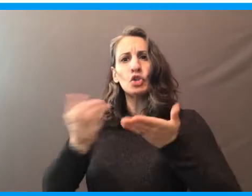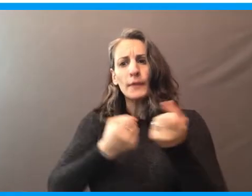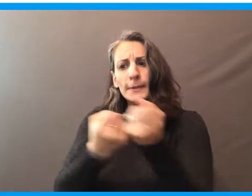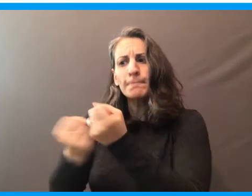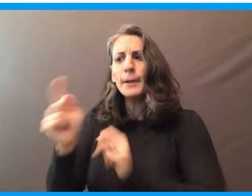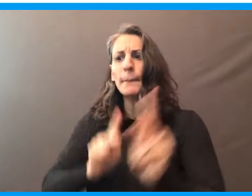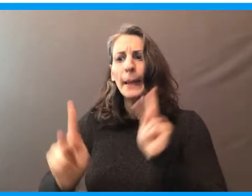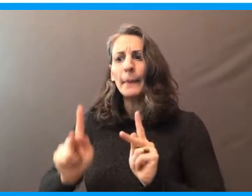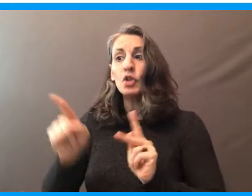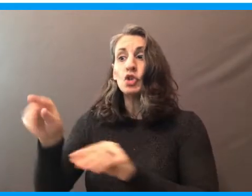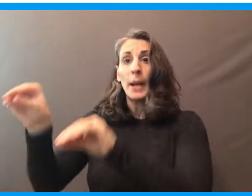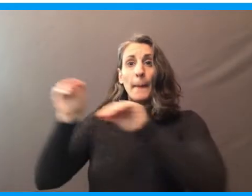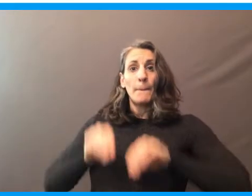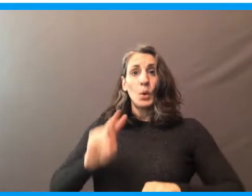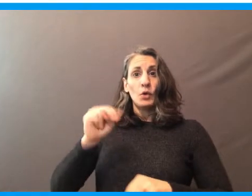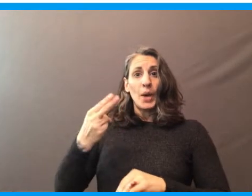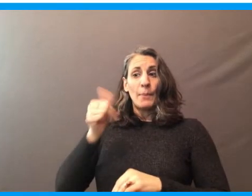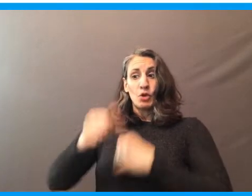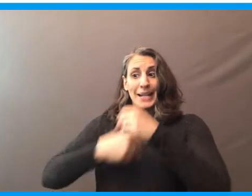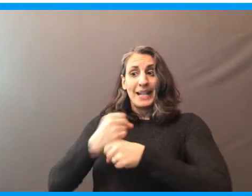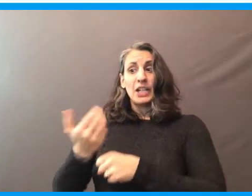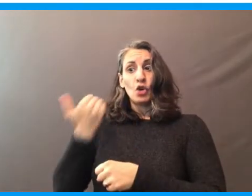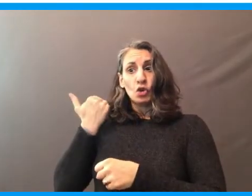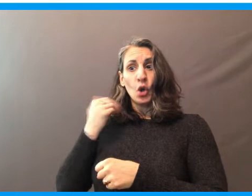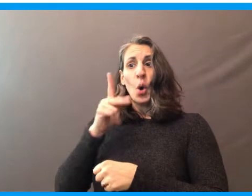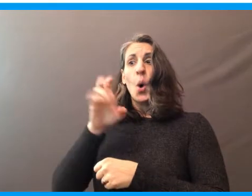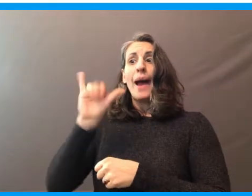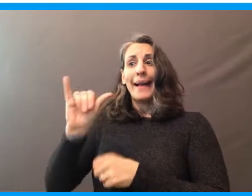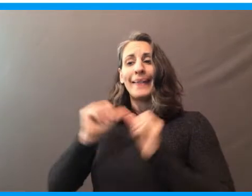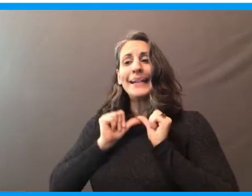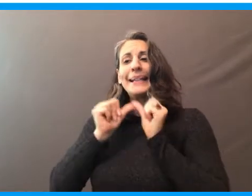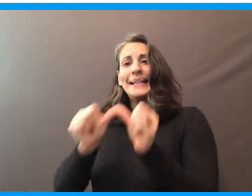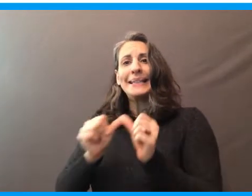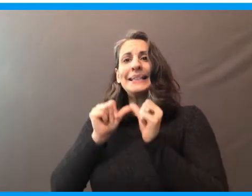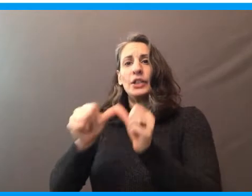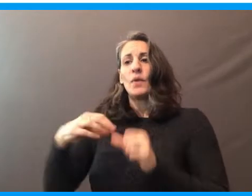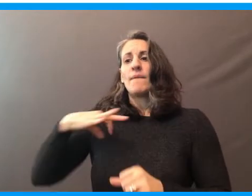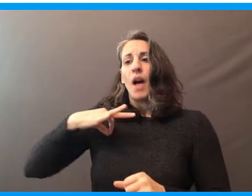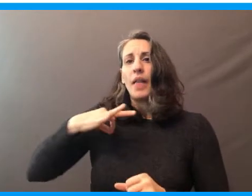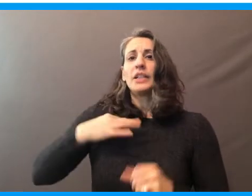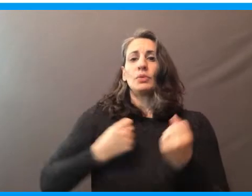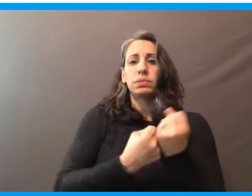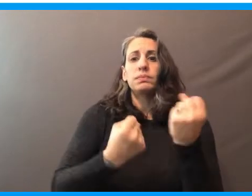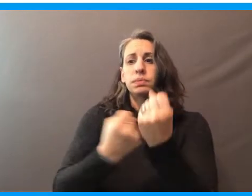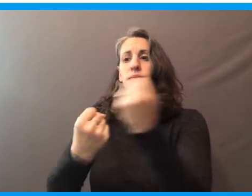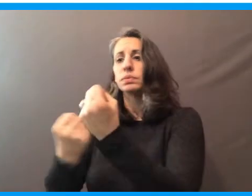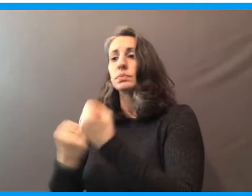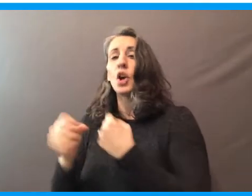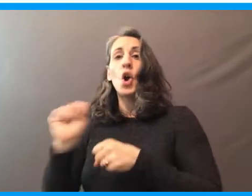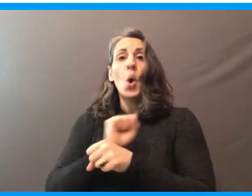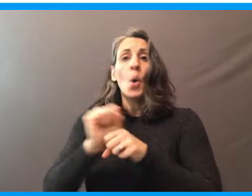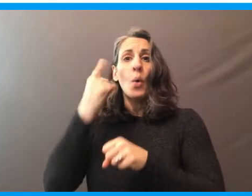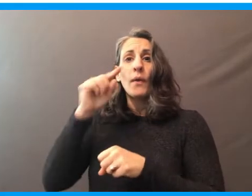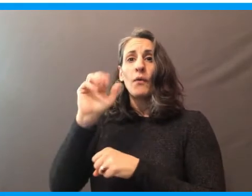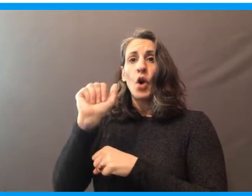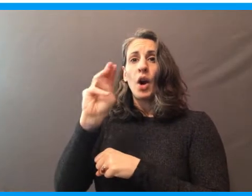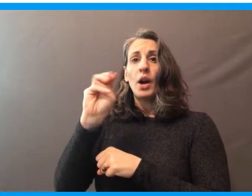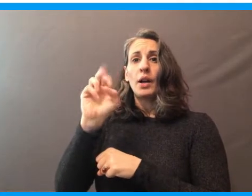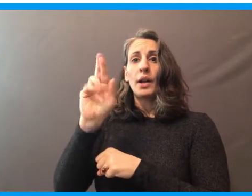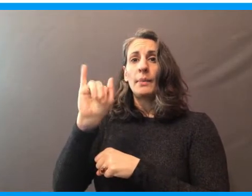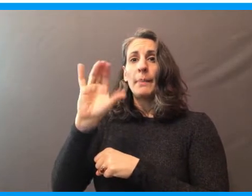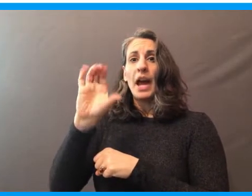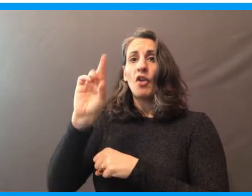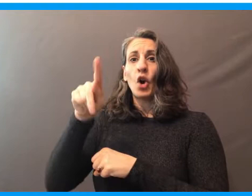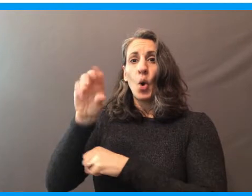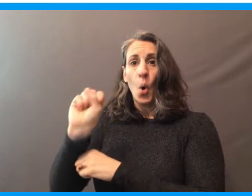Since moving to New Hampshire over a decade ago, Kelly has continued to give back. Working for AmeriCorps. Protecting